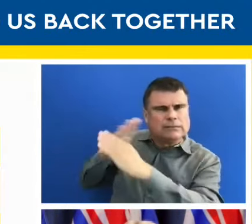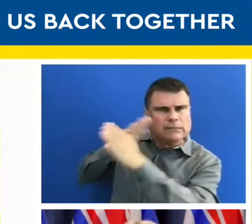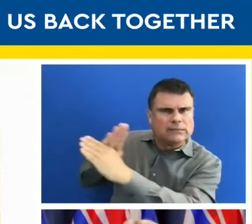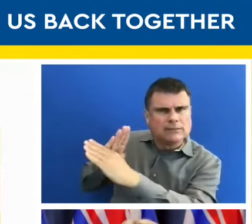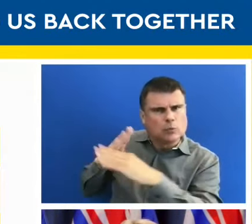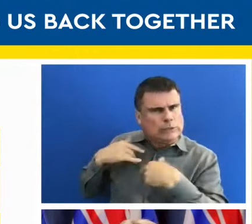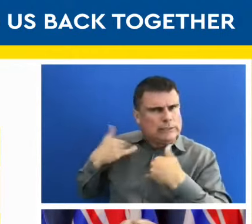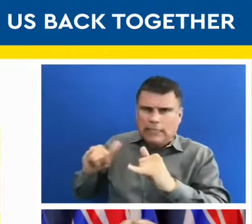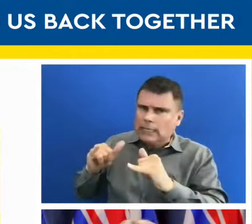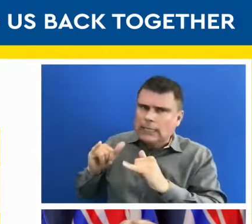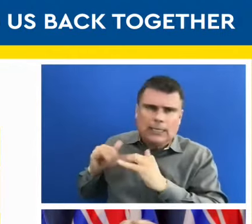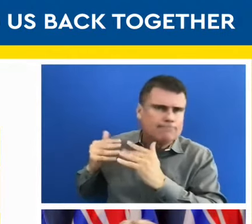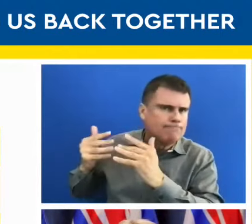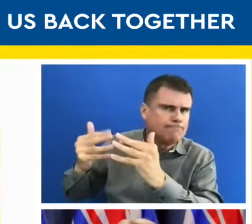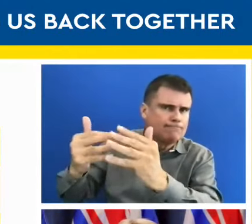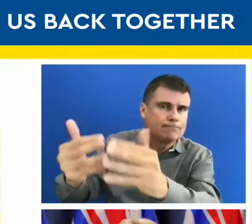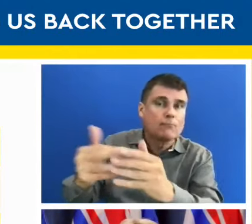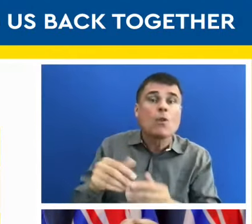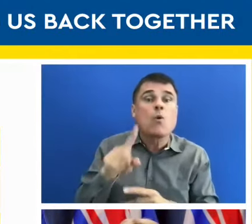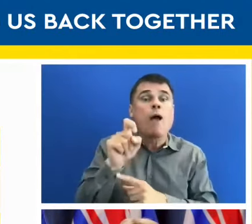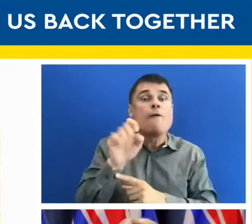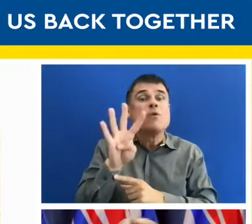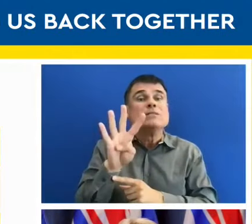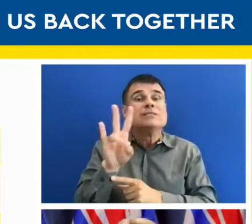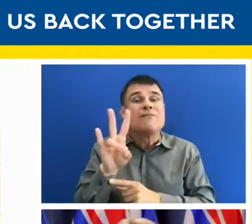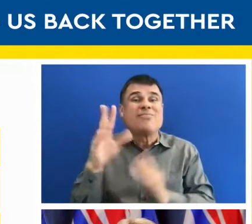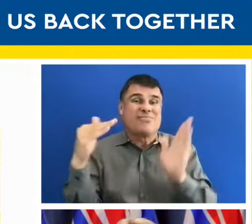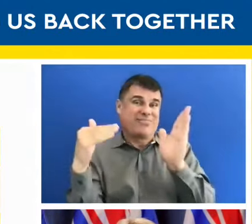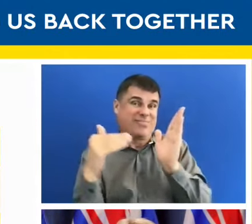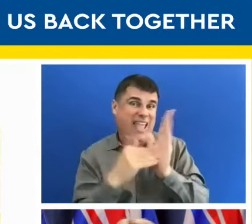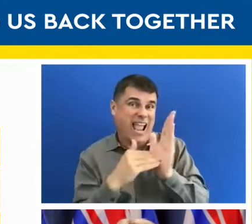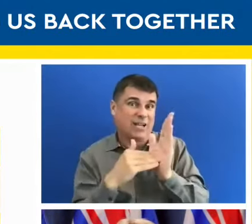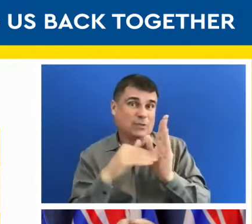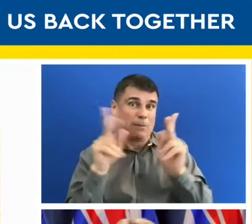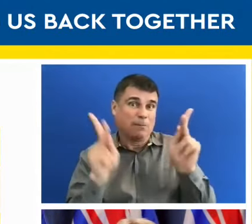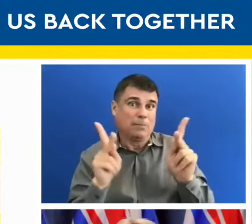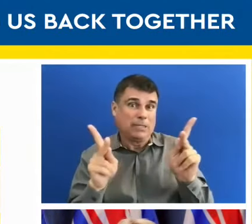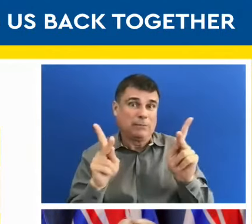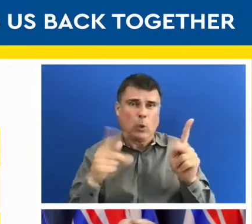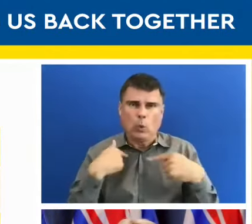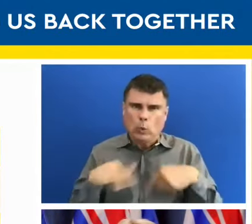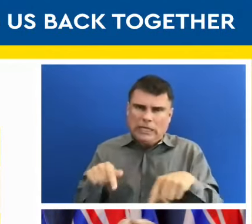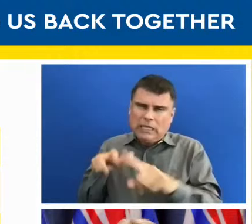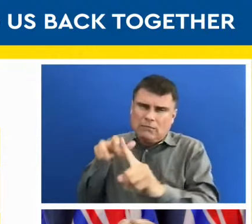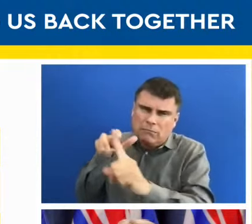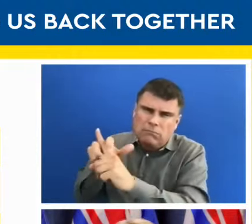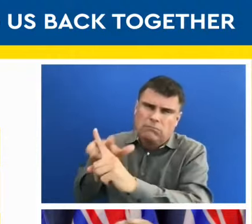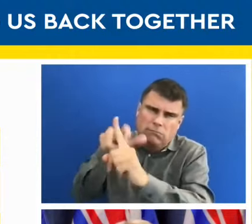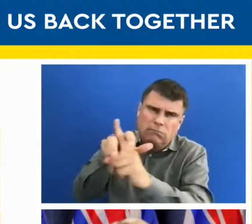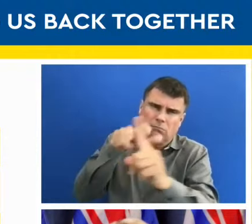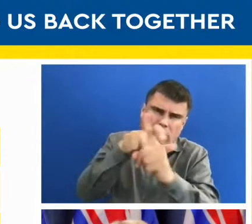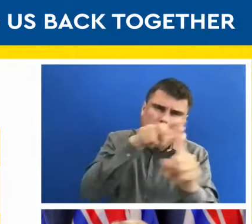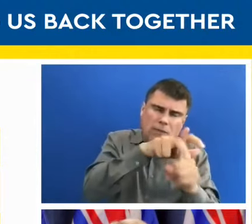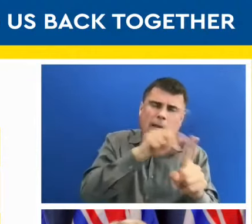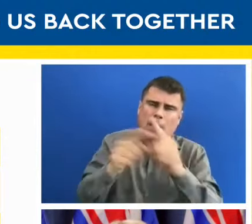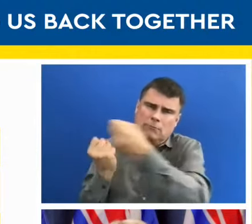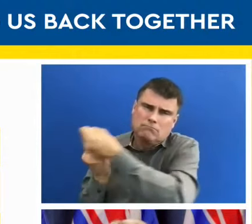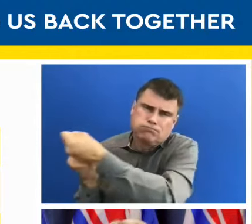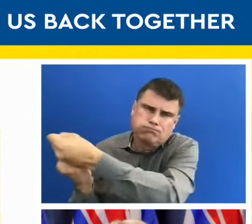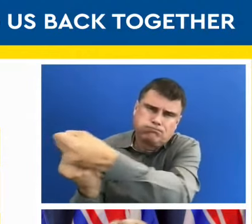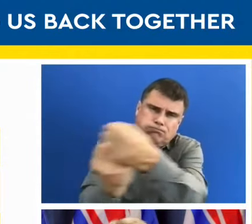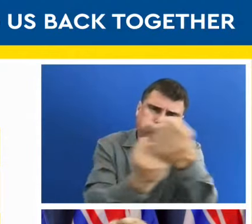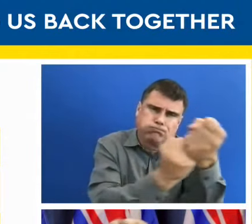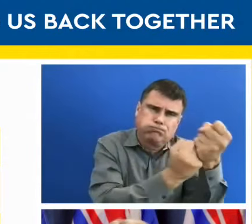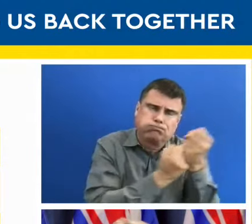of our friends and colleagues and community members across this province who've had COVID-19. And we will continue